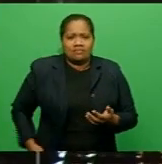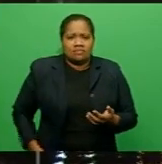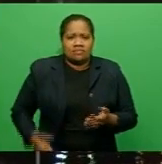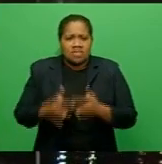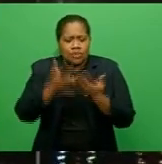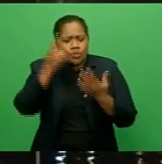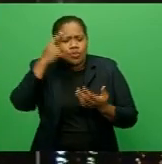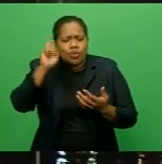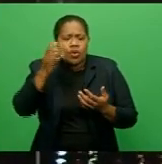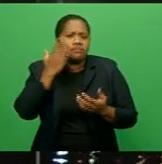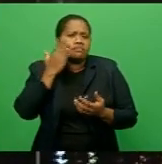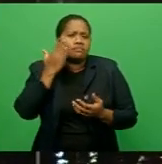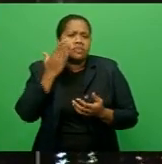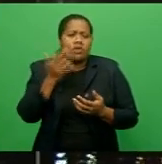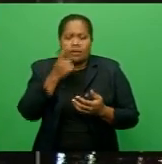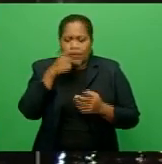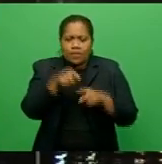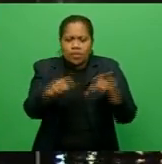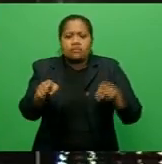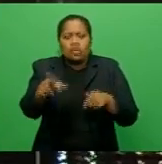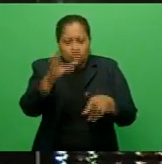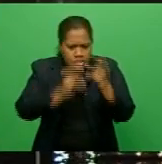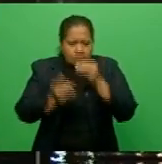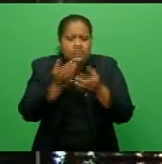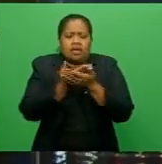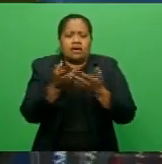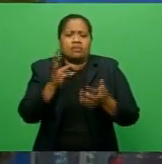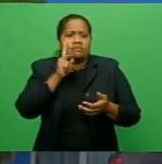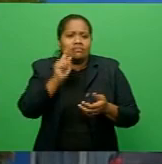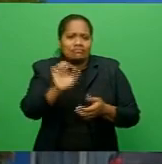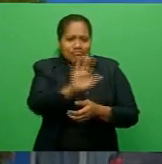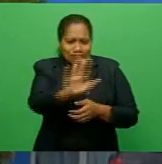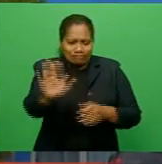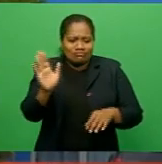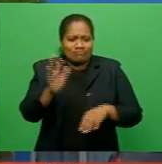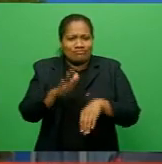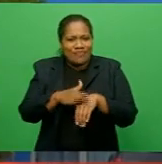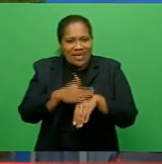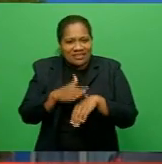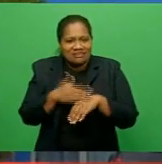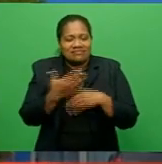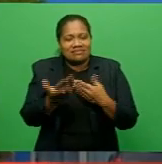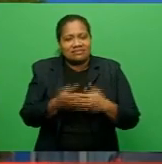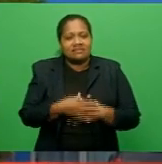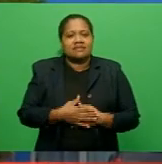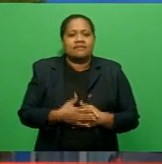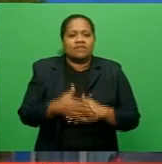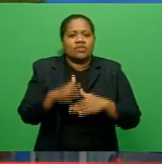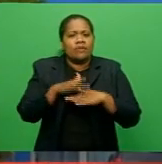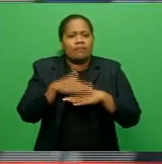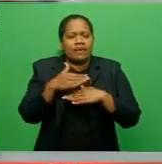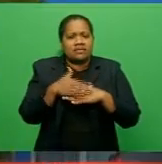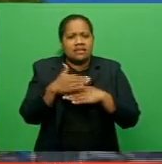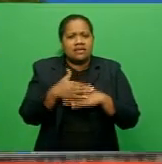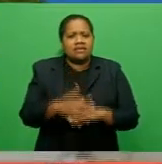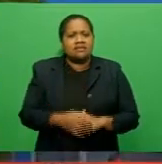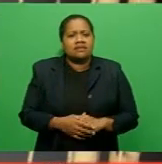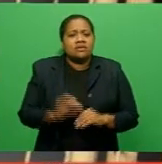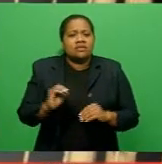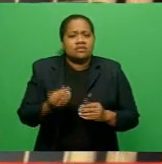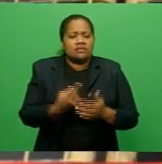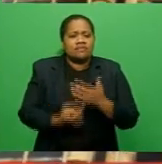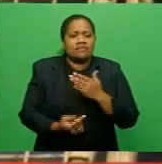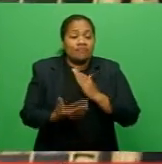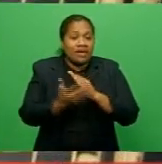to learn how to treat their pets to help prevent dog attacks. SPCA claims the behavior of animals is determined by how